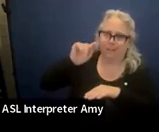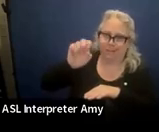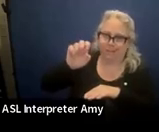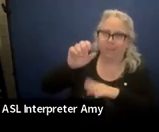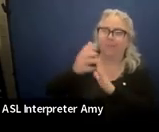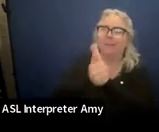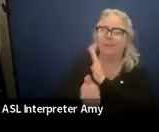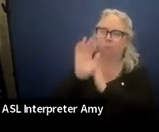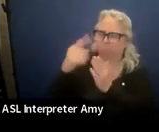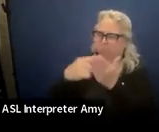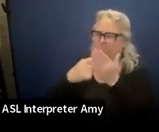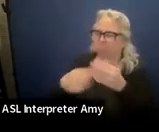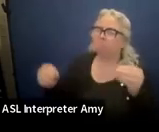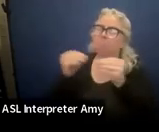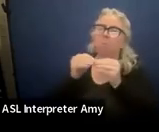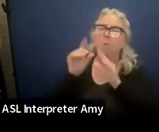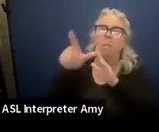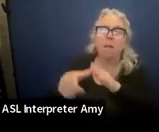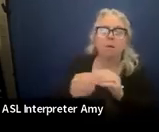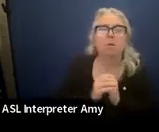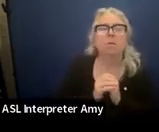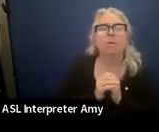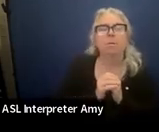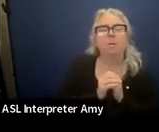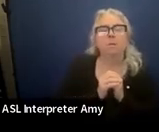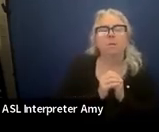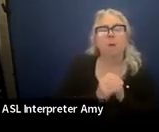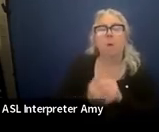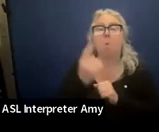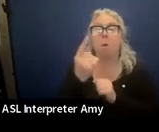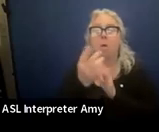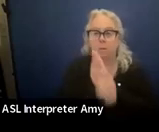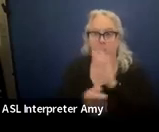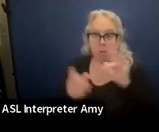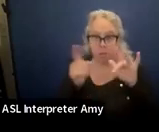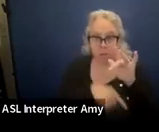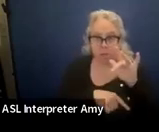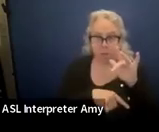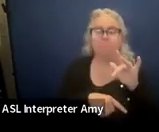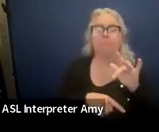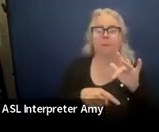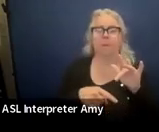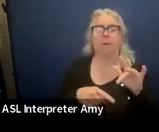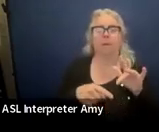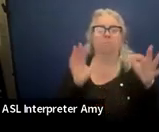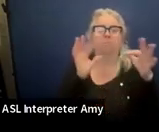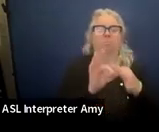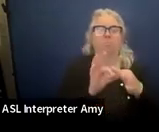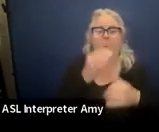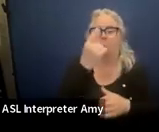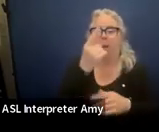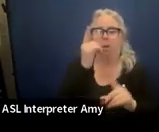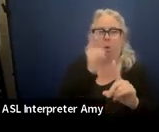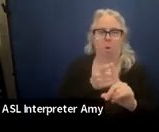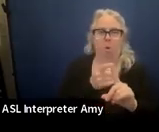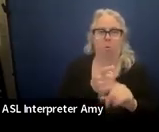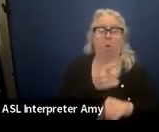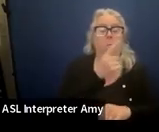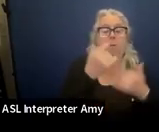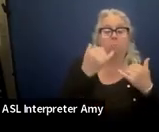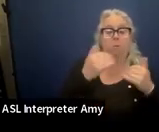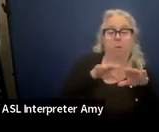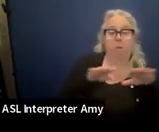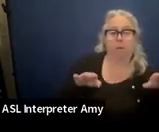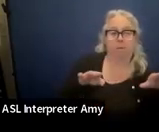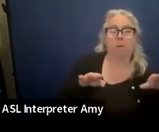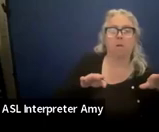few minutes. But one skill gap gets one goal. One skill gap gets one present level, gets one goal.